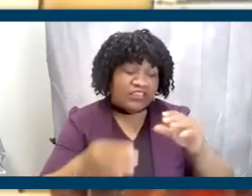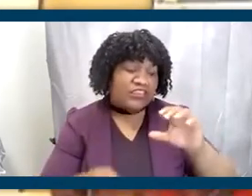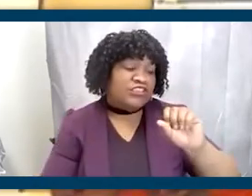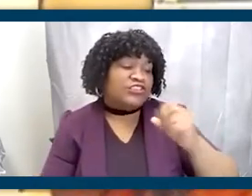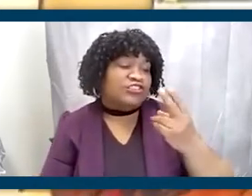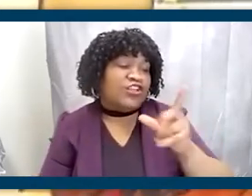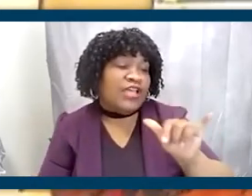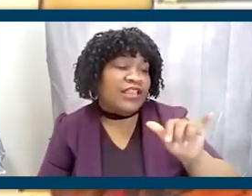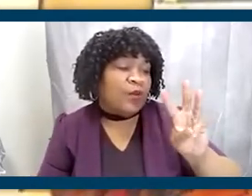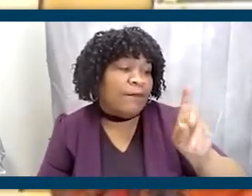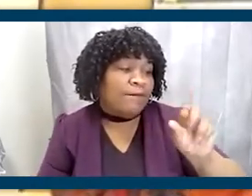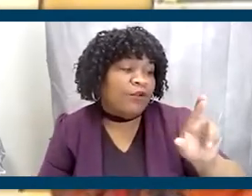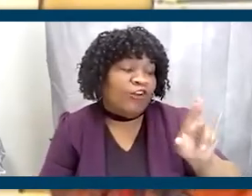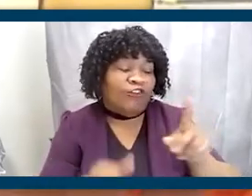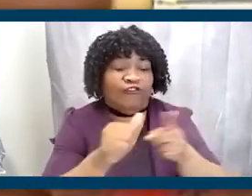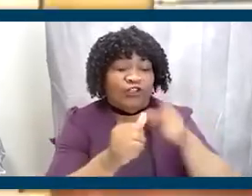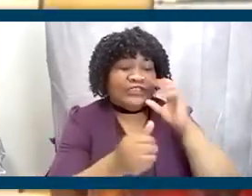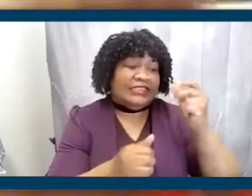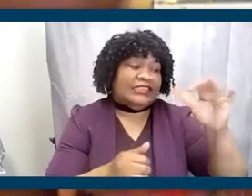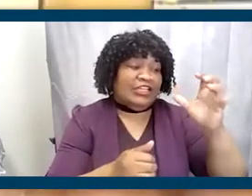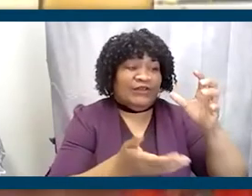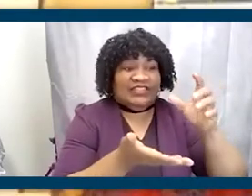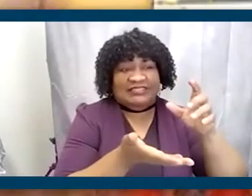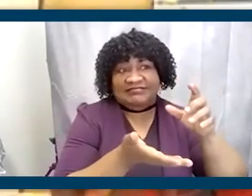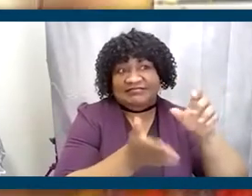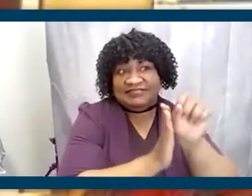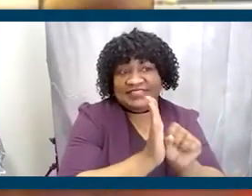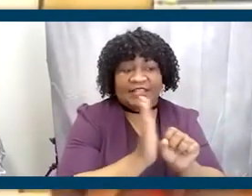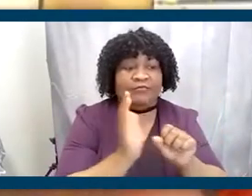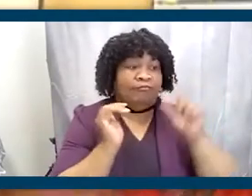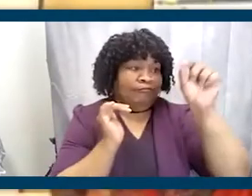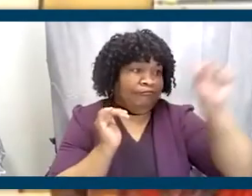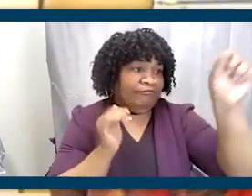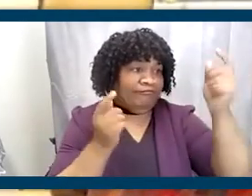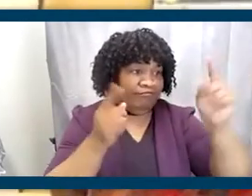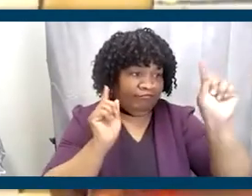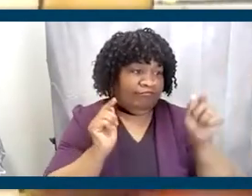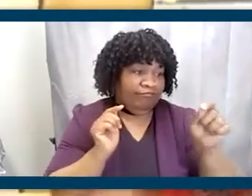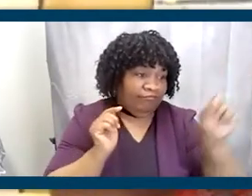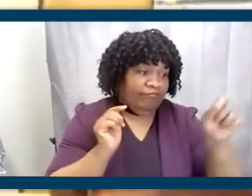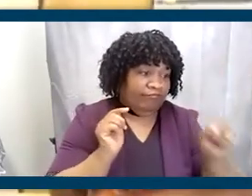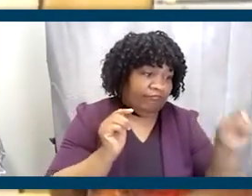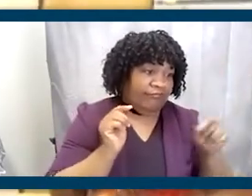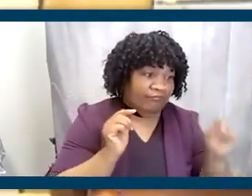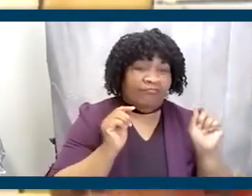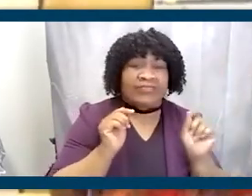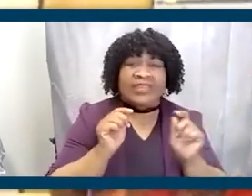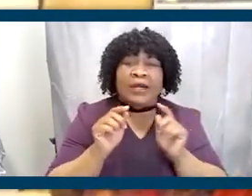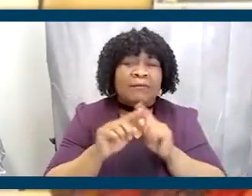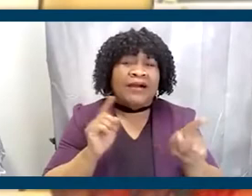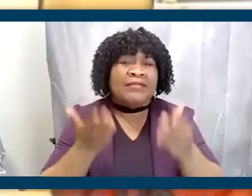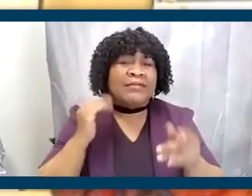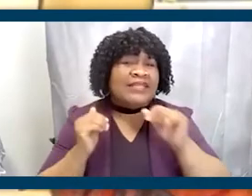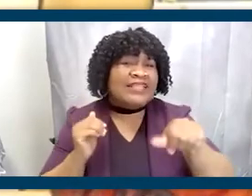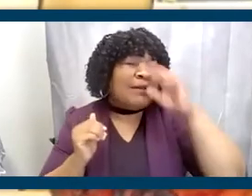first Black Secretary of State, okay? And so we check off these boxes of, of, achievements that we have. And yet, that may not